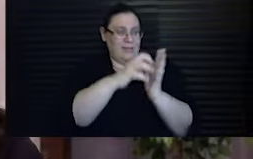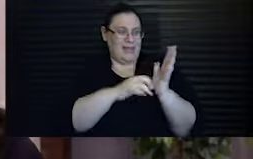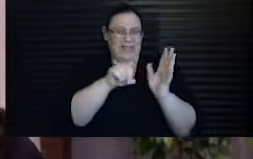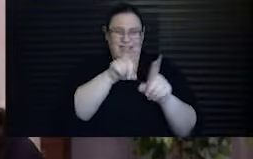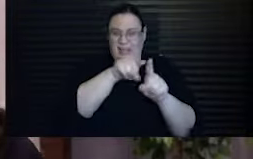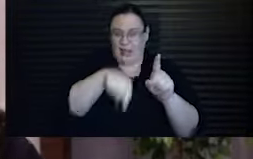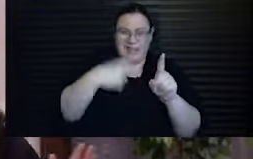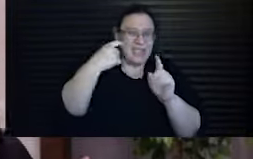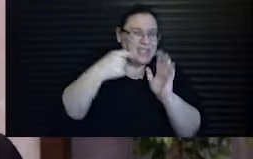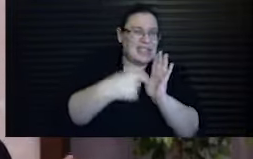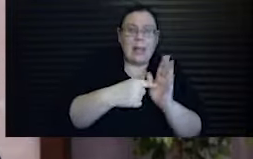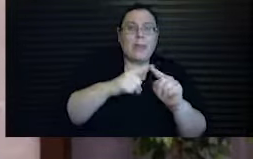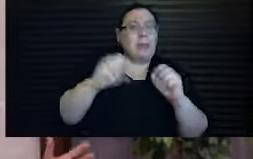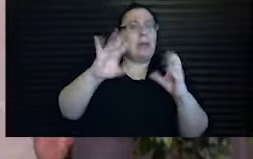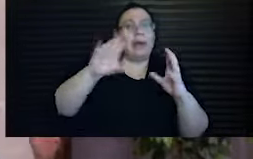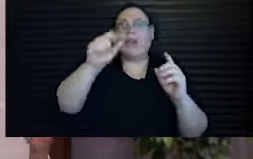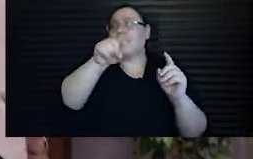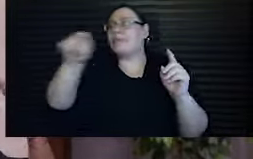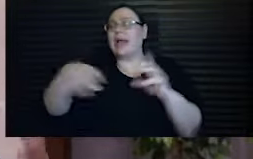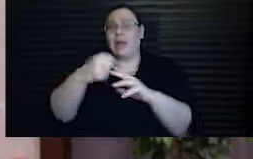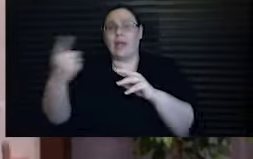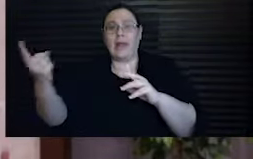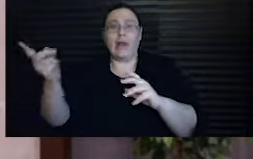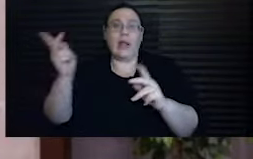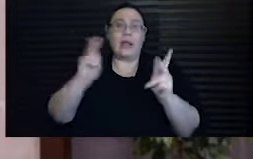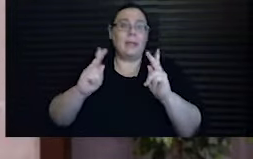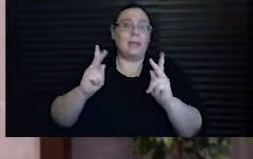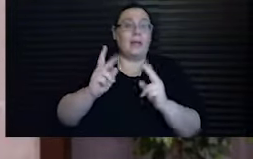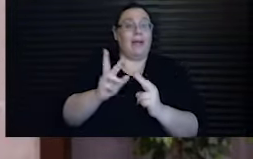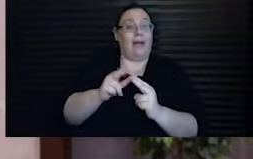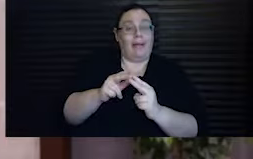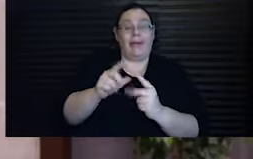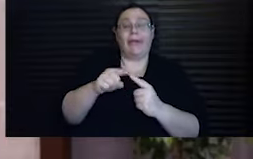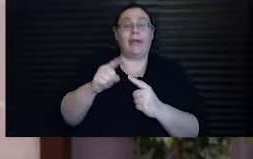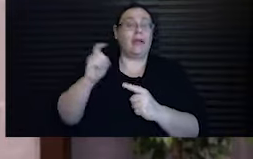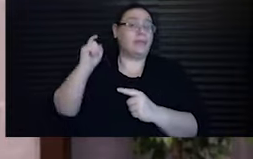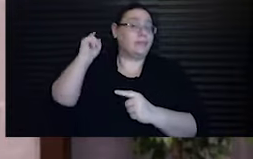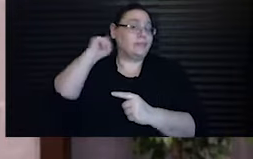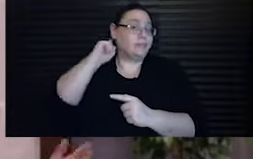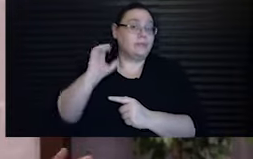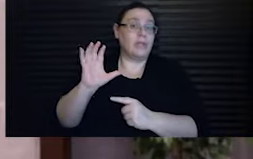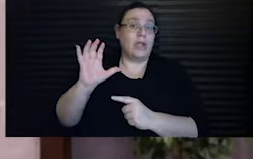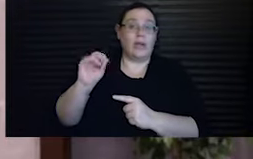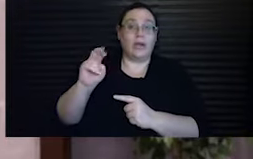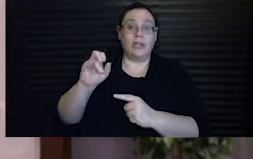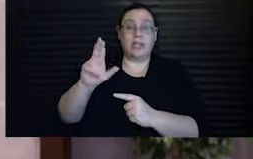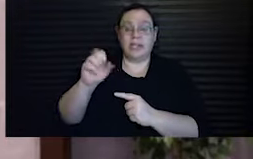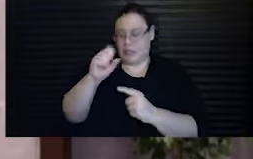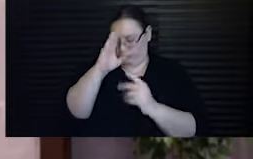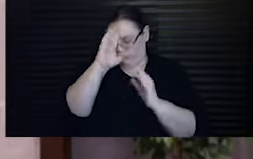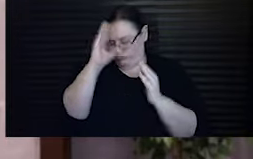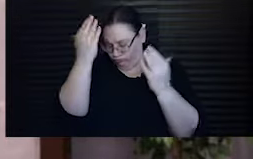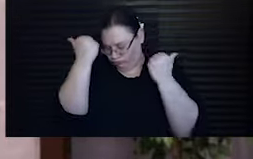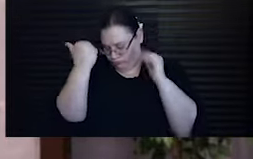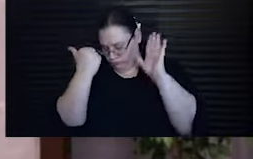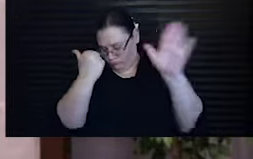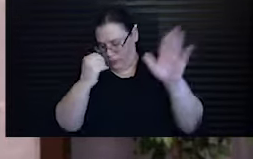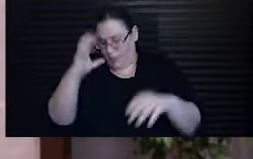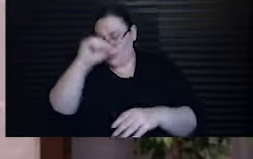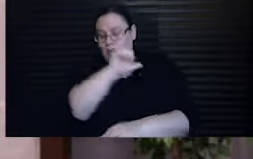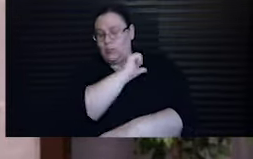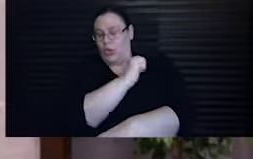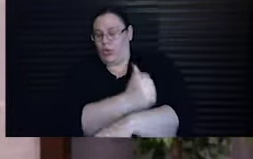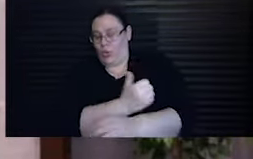many, people generally either bow their conscience to the presumed authority of the text,